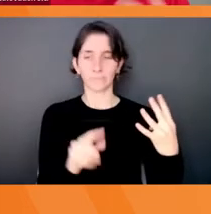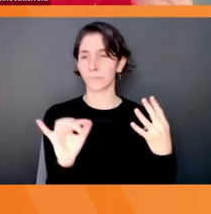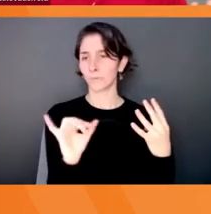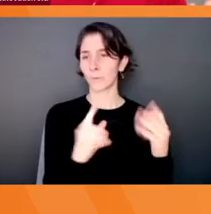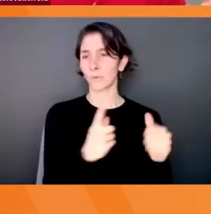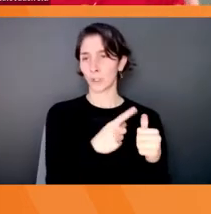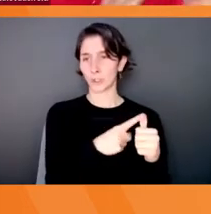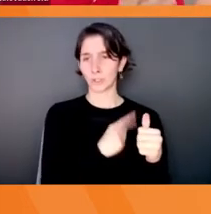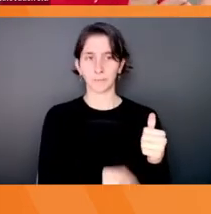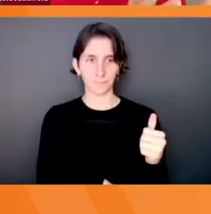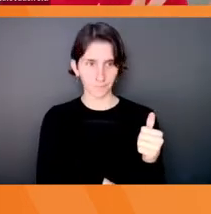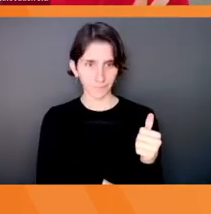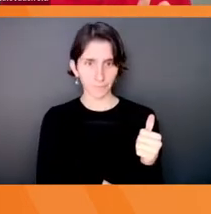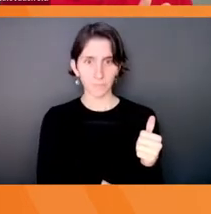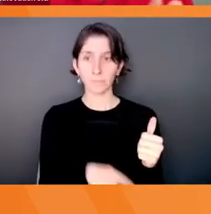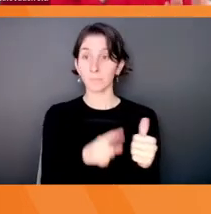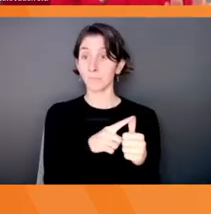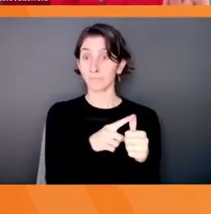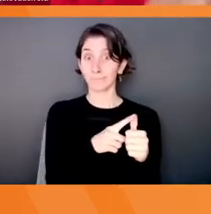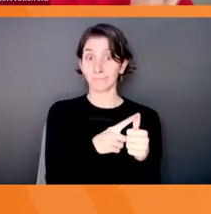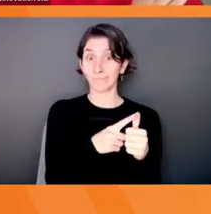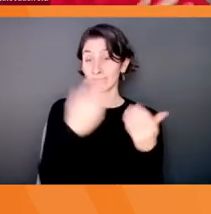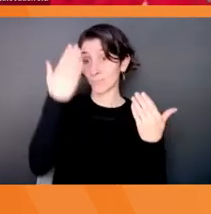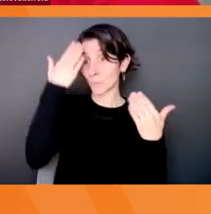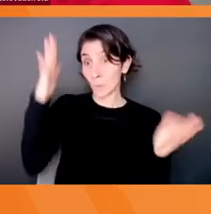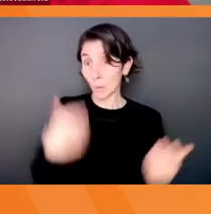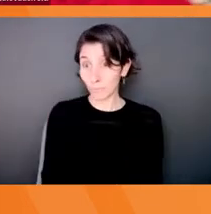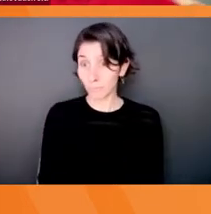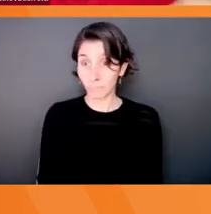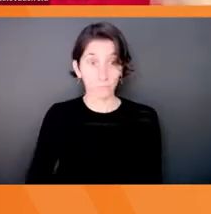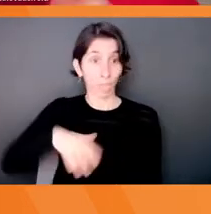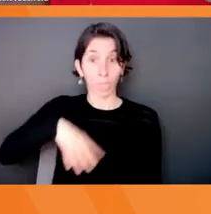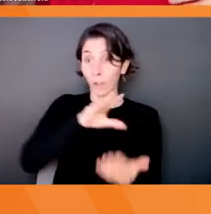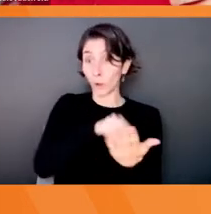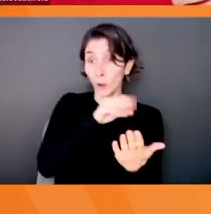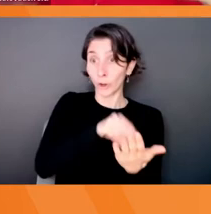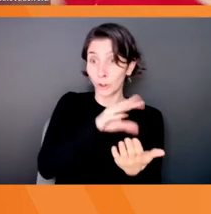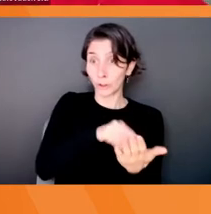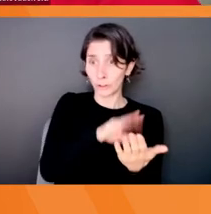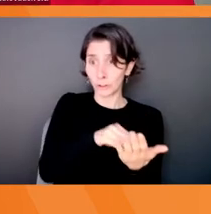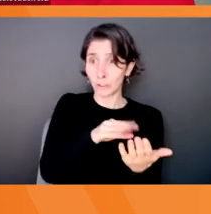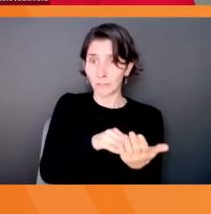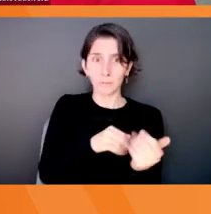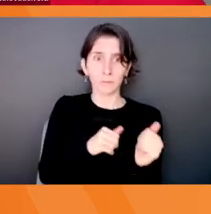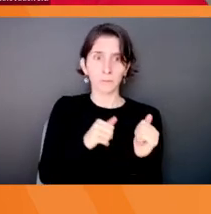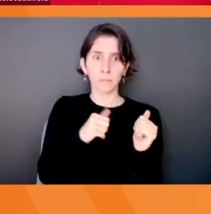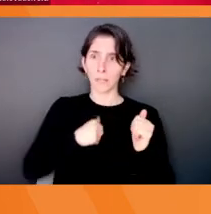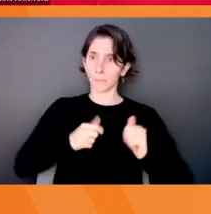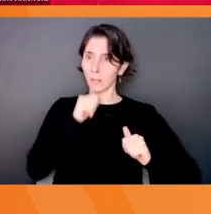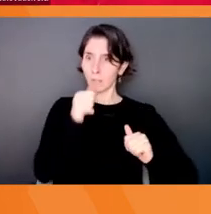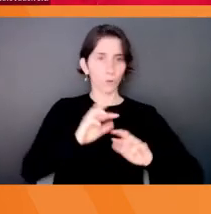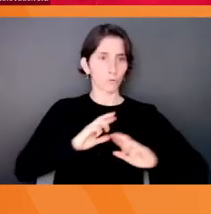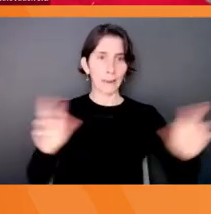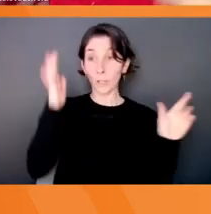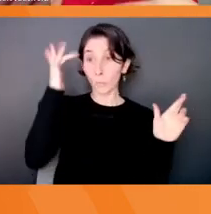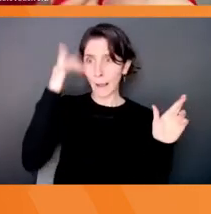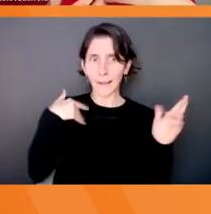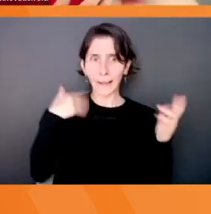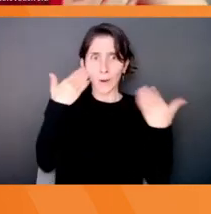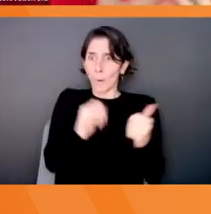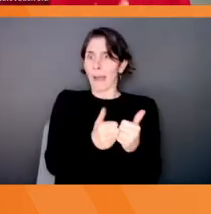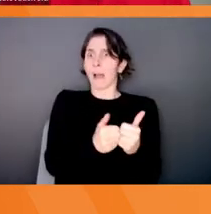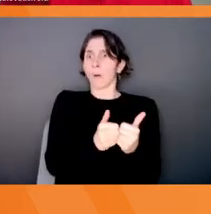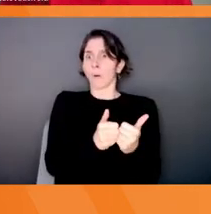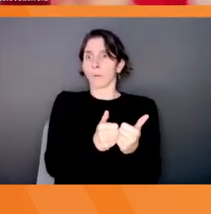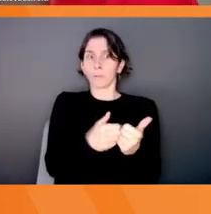So first of all, it's just a lack of knowledge, right? Just like the other slides said, you know, I just, I'm not ready and equipped because I don't know how, right. So without